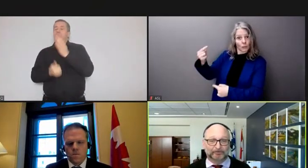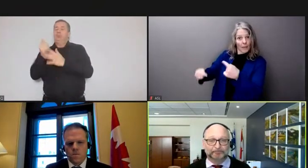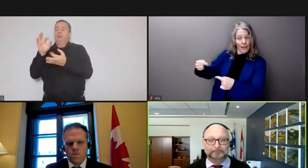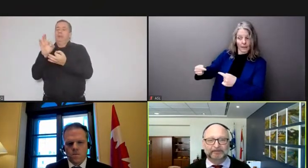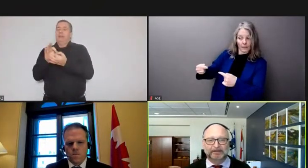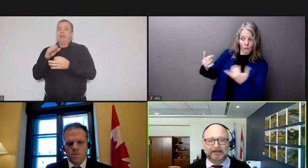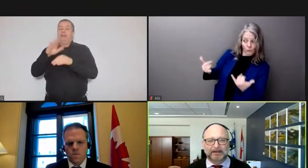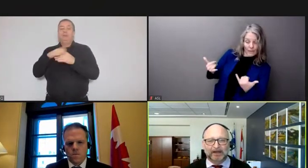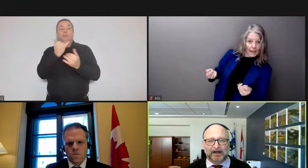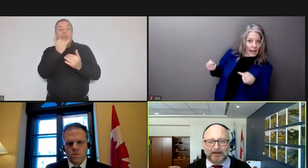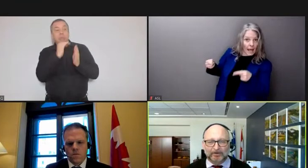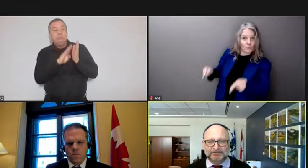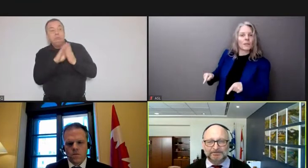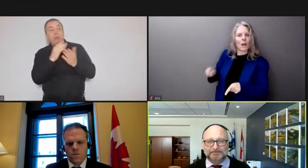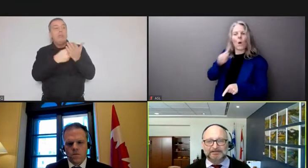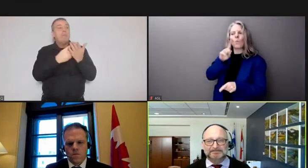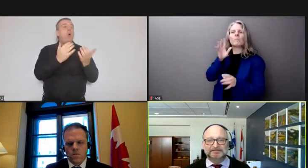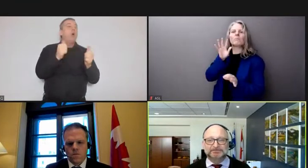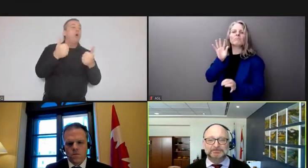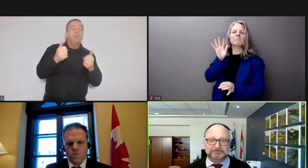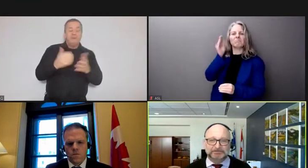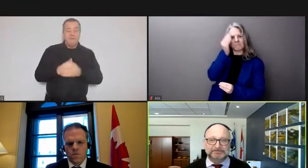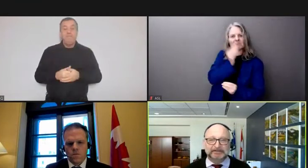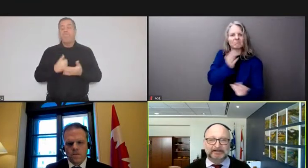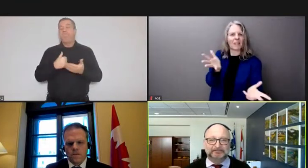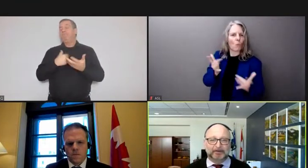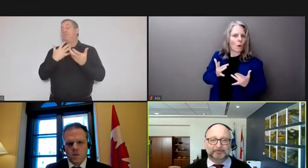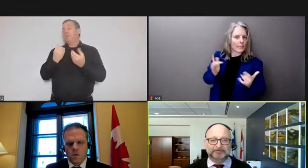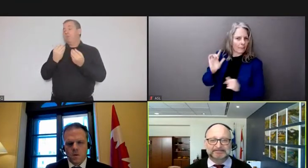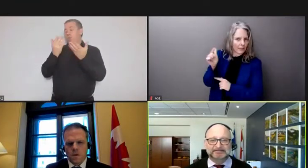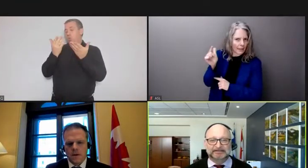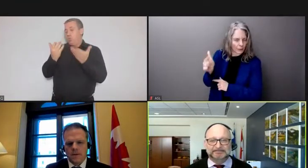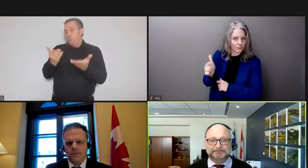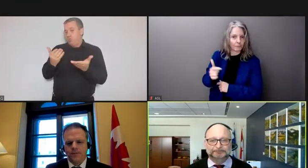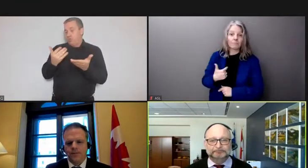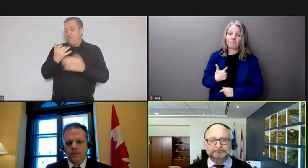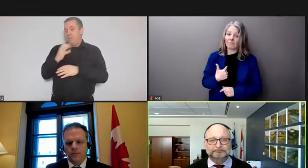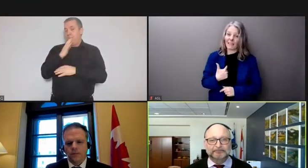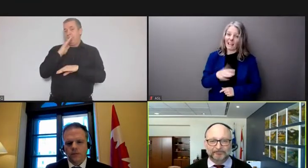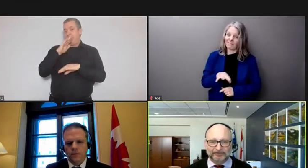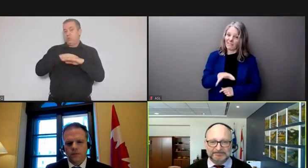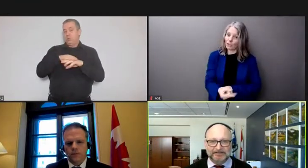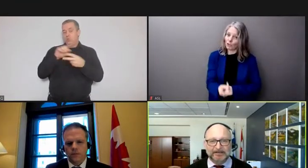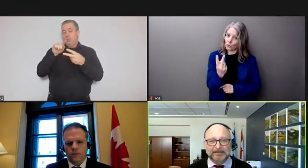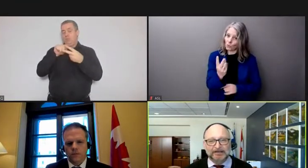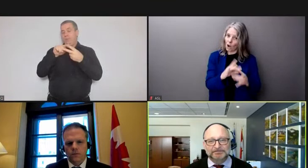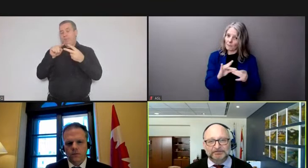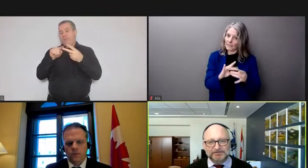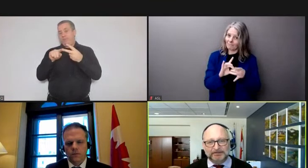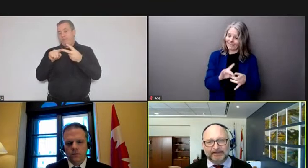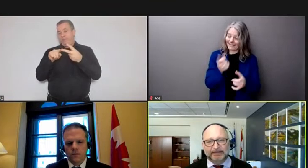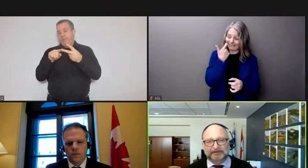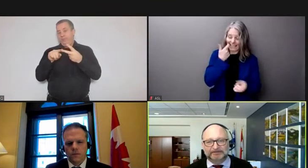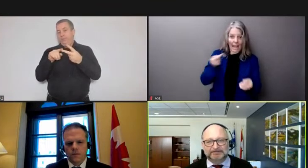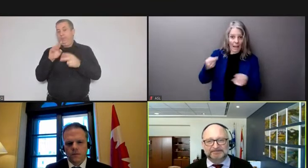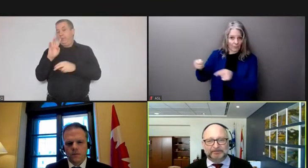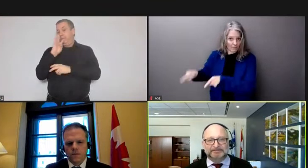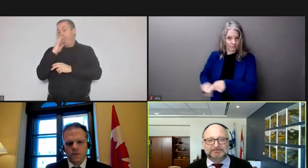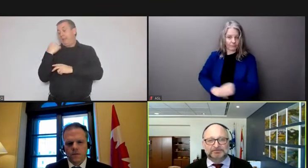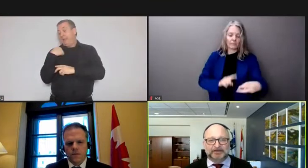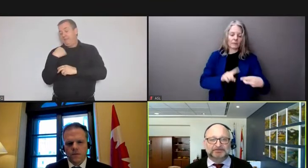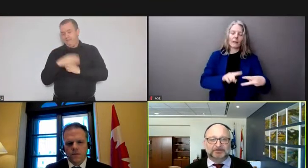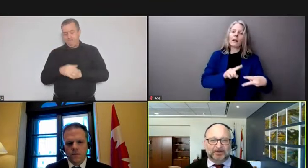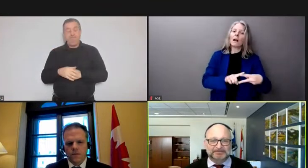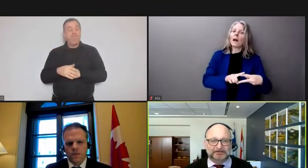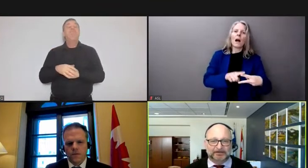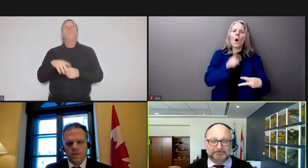i want to address two issues that have come up in recent days first to those who claim that the disturbing